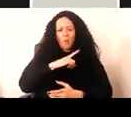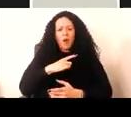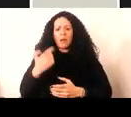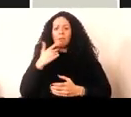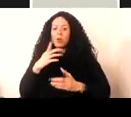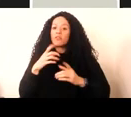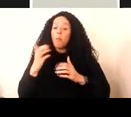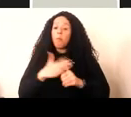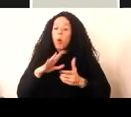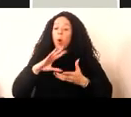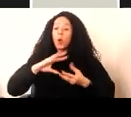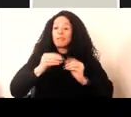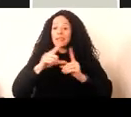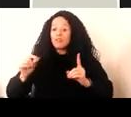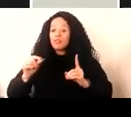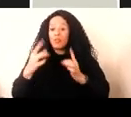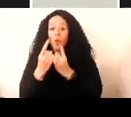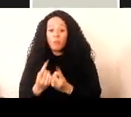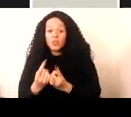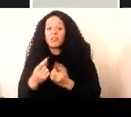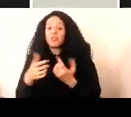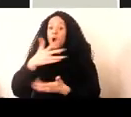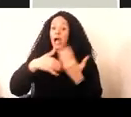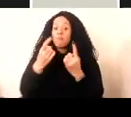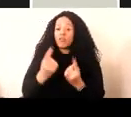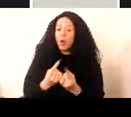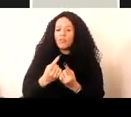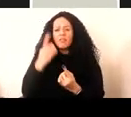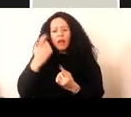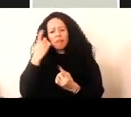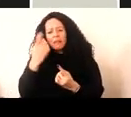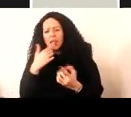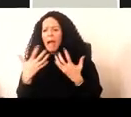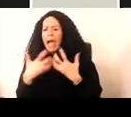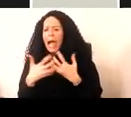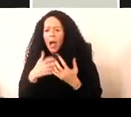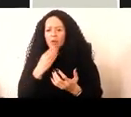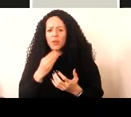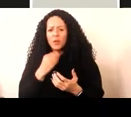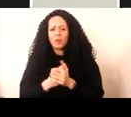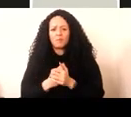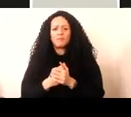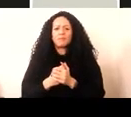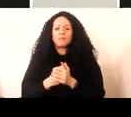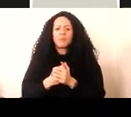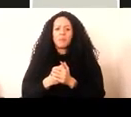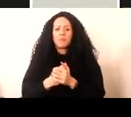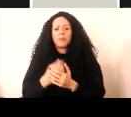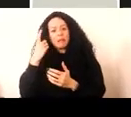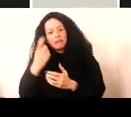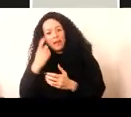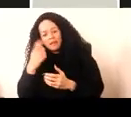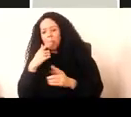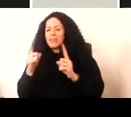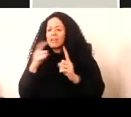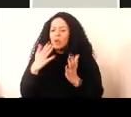This capture of the heritage of the present demands of multifaceted approach to acquisition, including consideration of associated objects, documentation